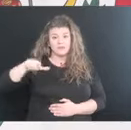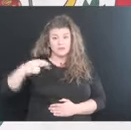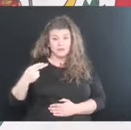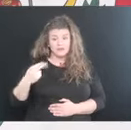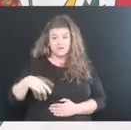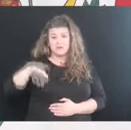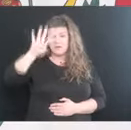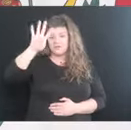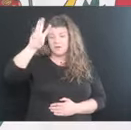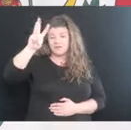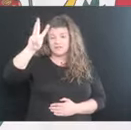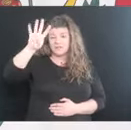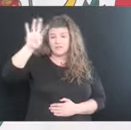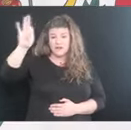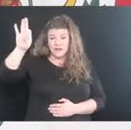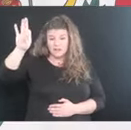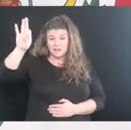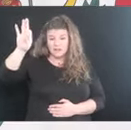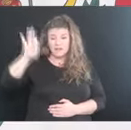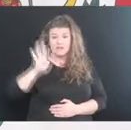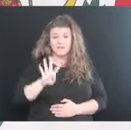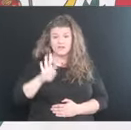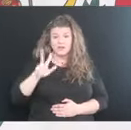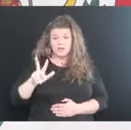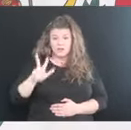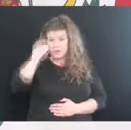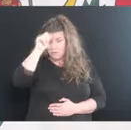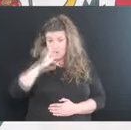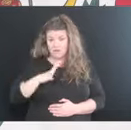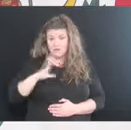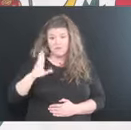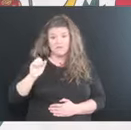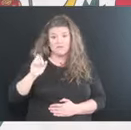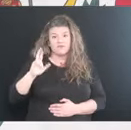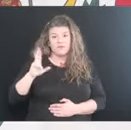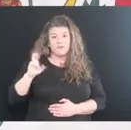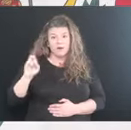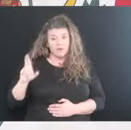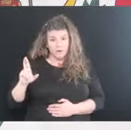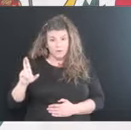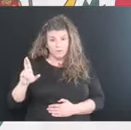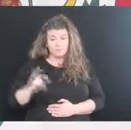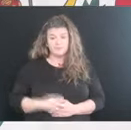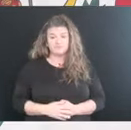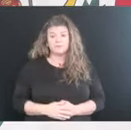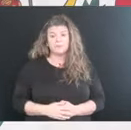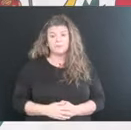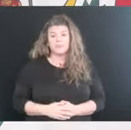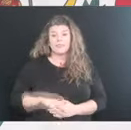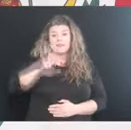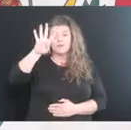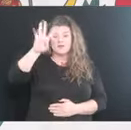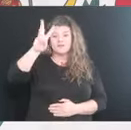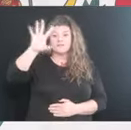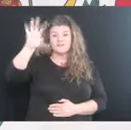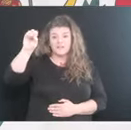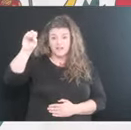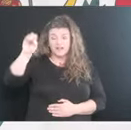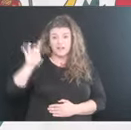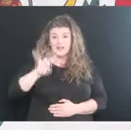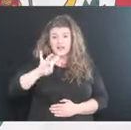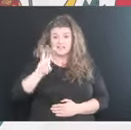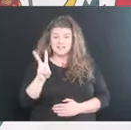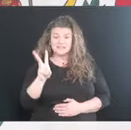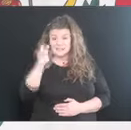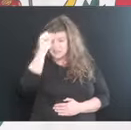the 4649th death of a 43-year-old male from Barber County, the 4650th death of an 86